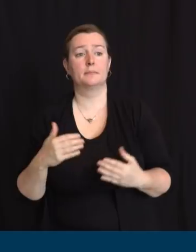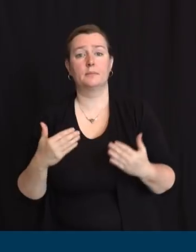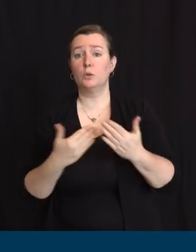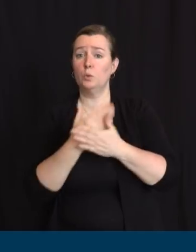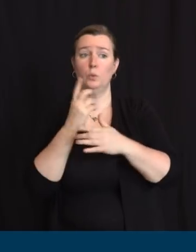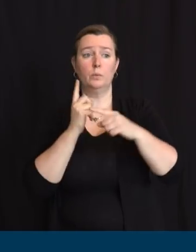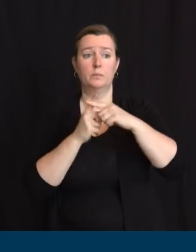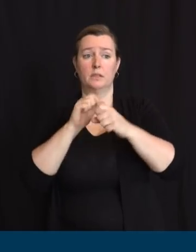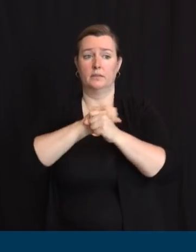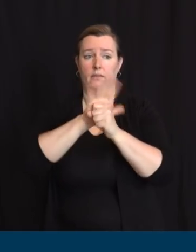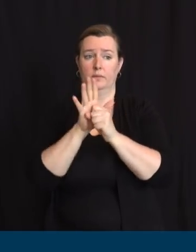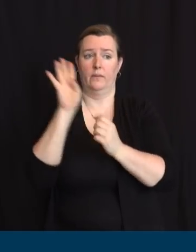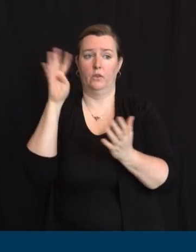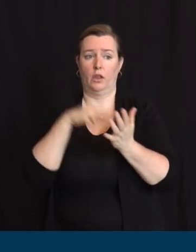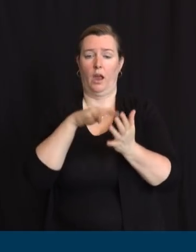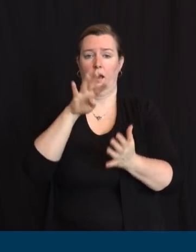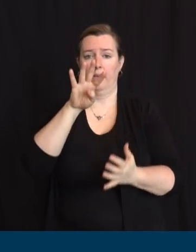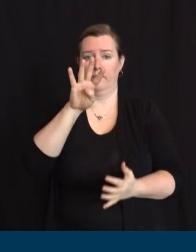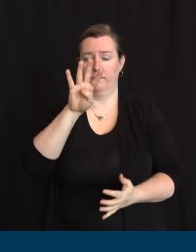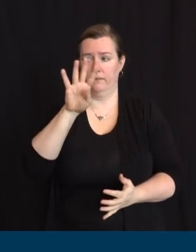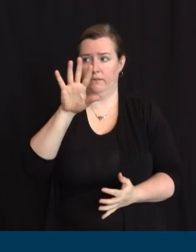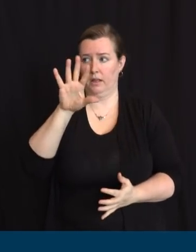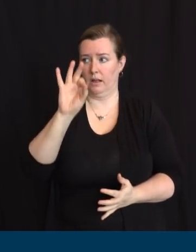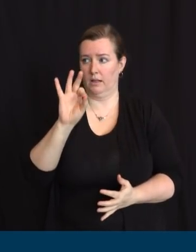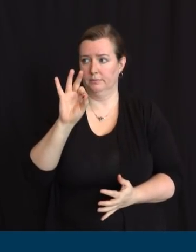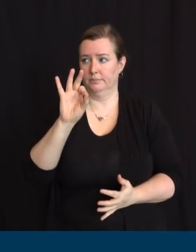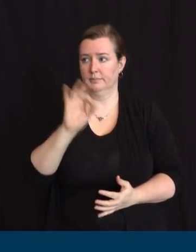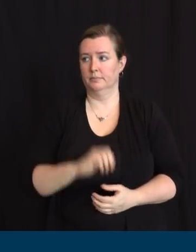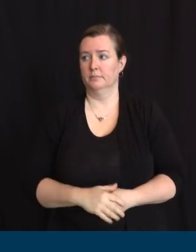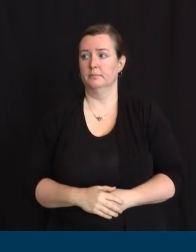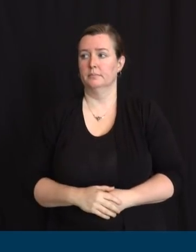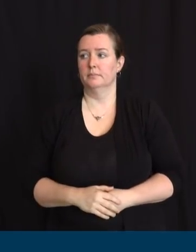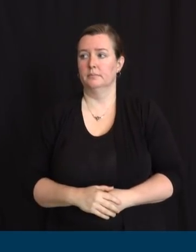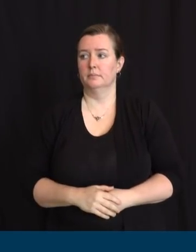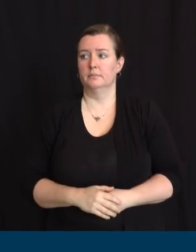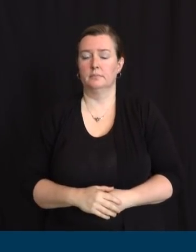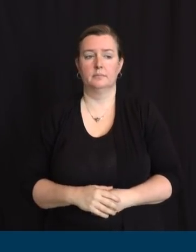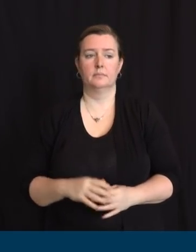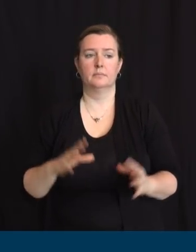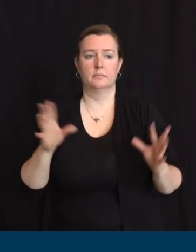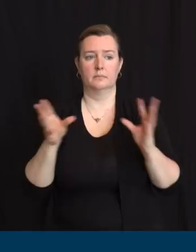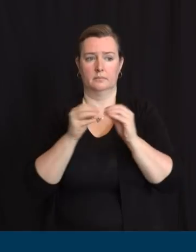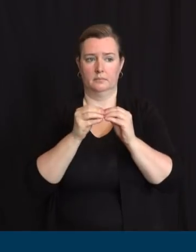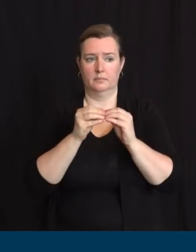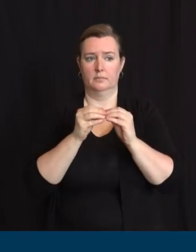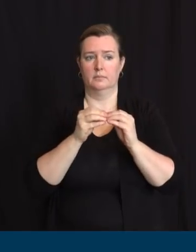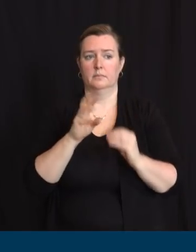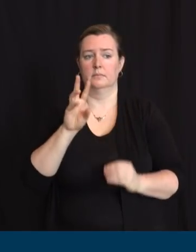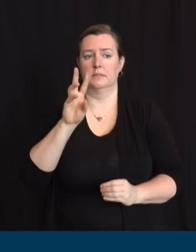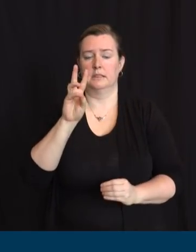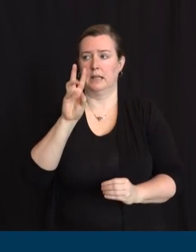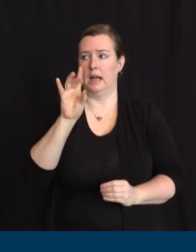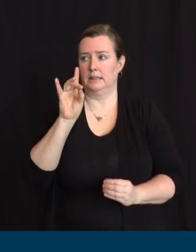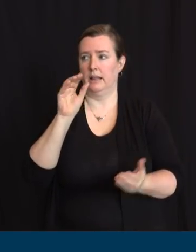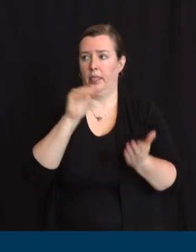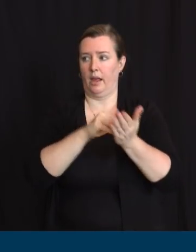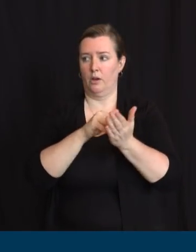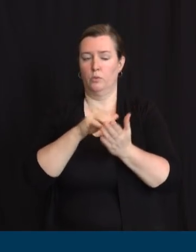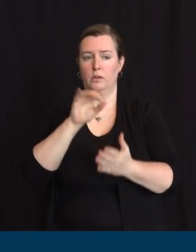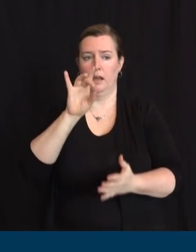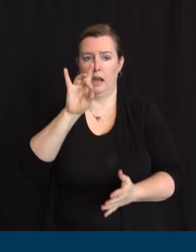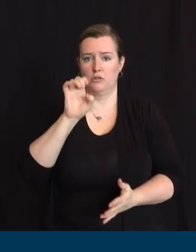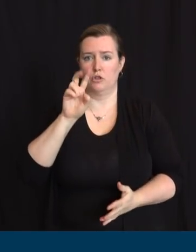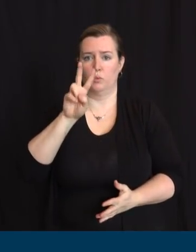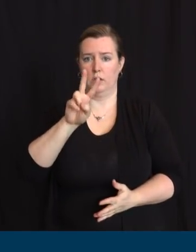test results, which is now a total of 68,824 New Jerseyans who have now